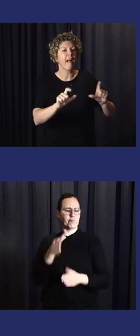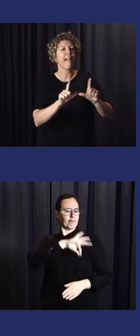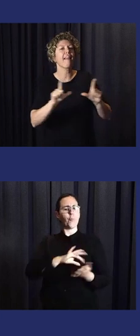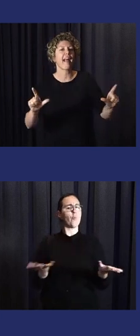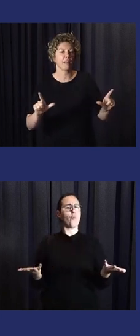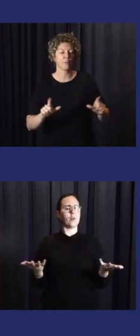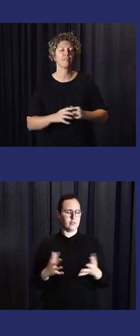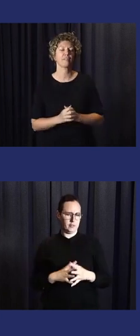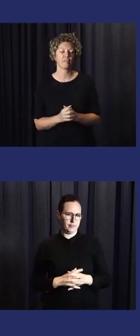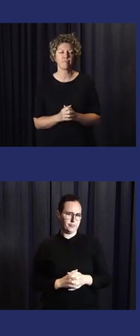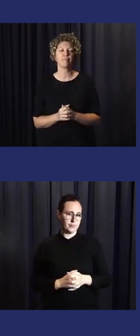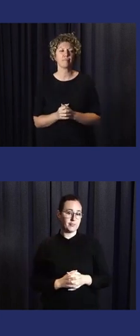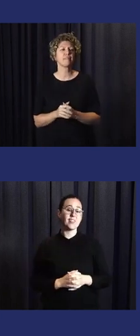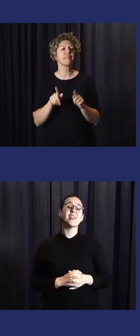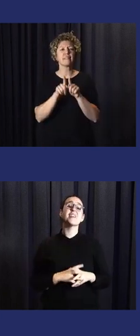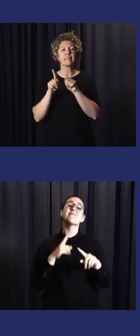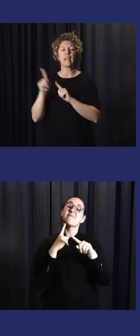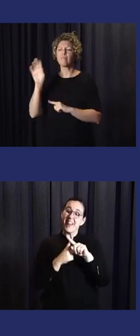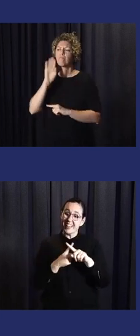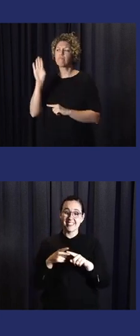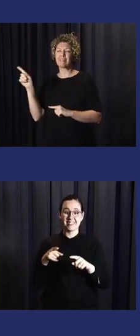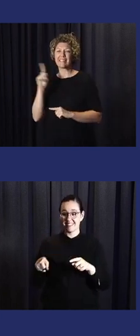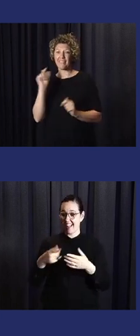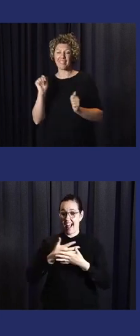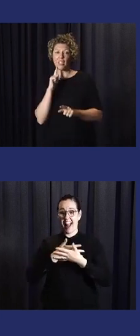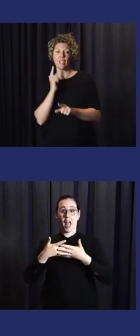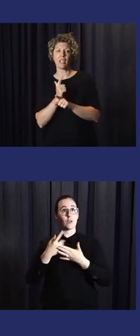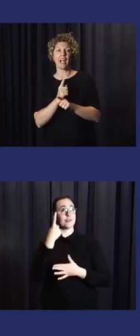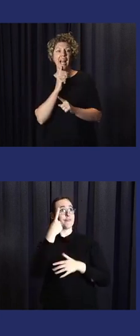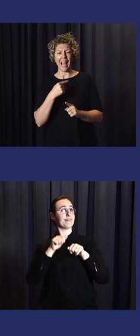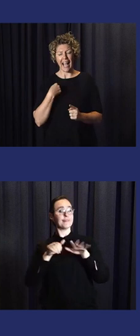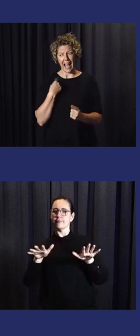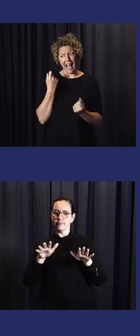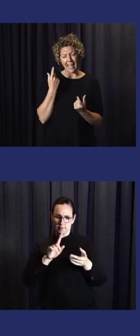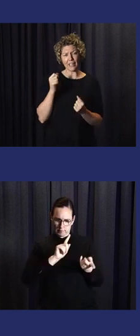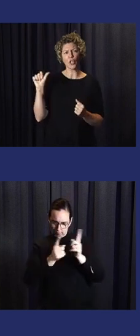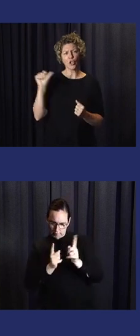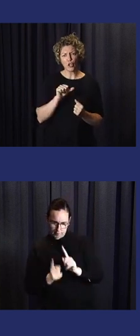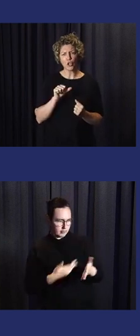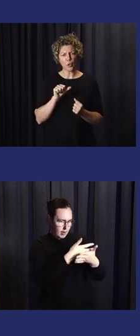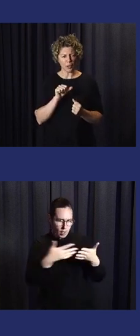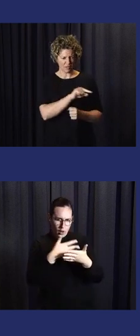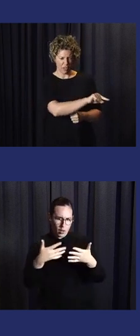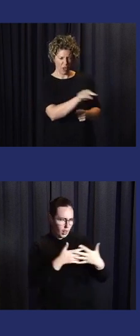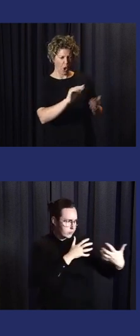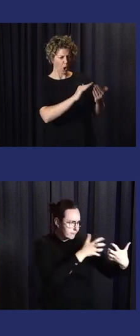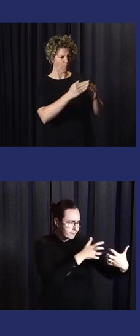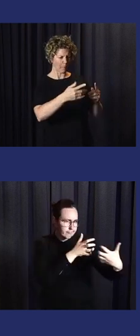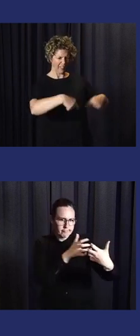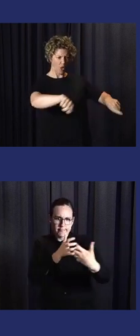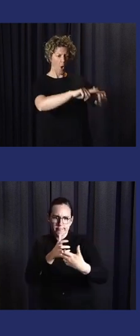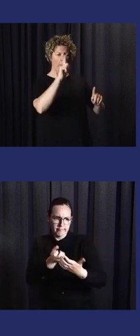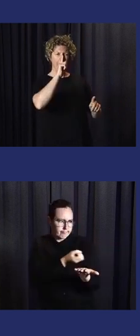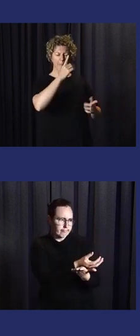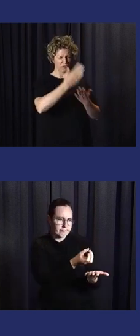warning messages into the community language. Already our speaker mentioned about early